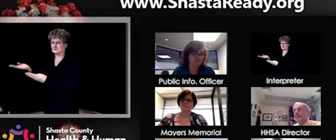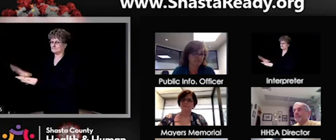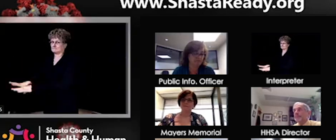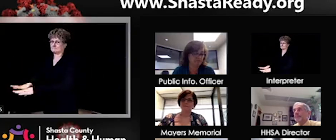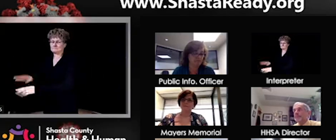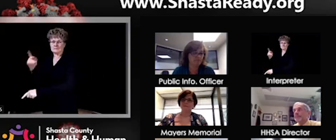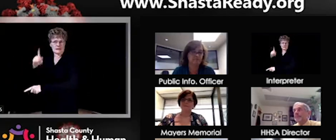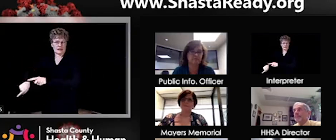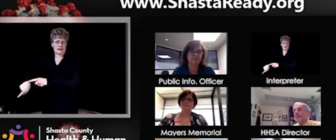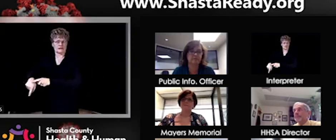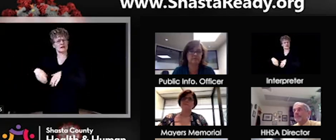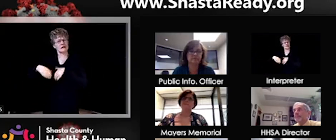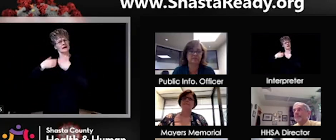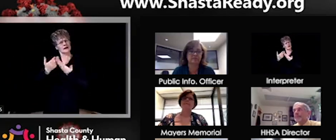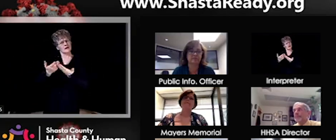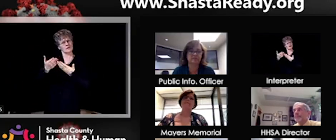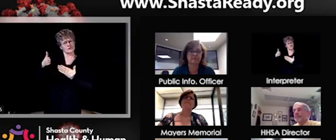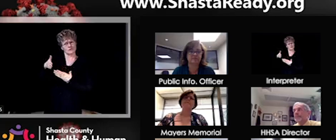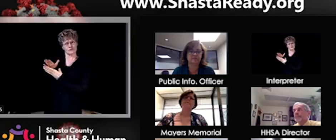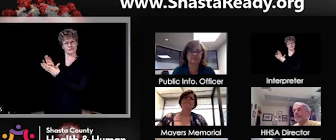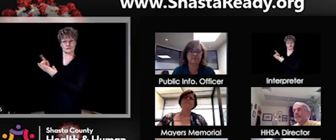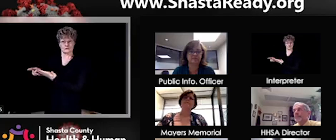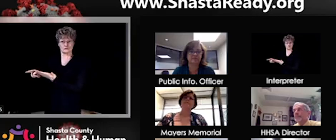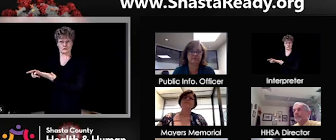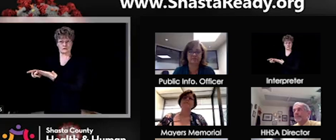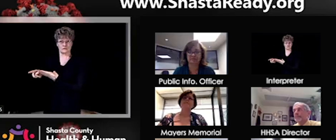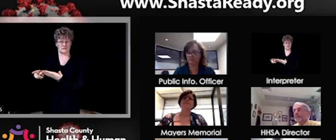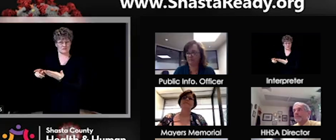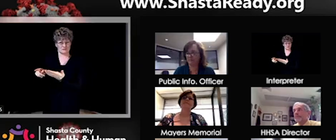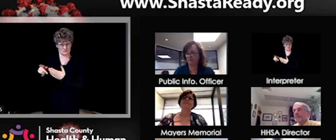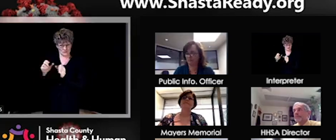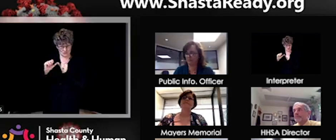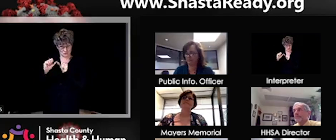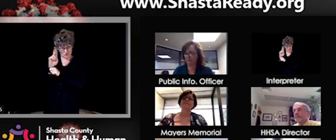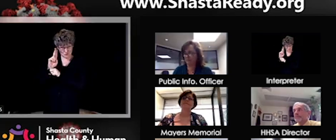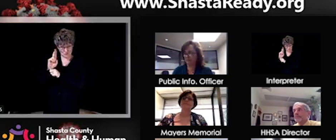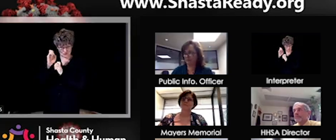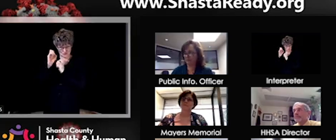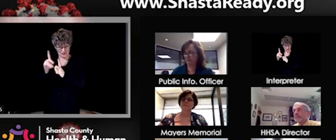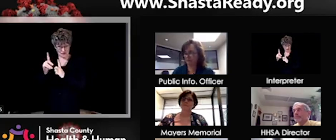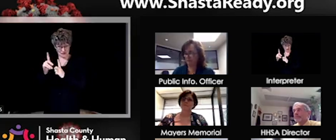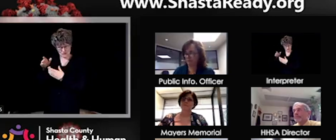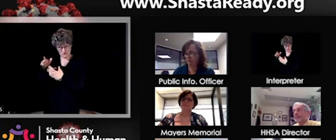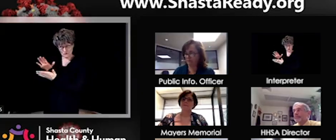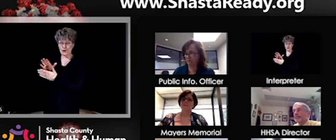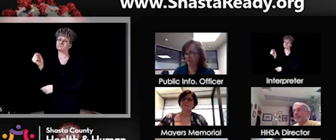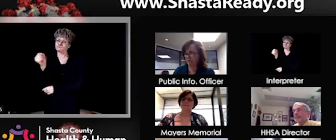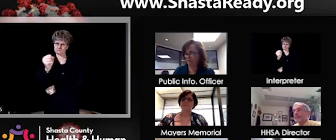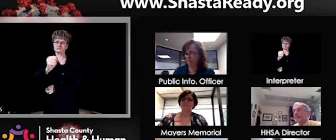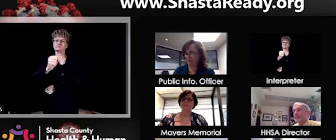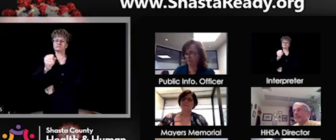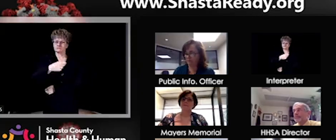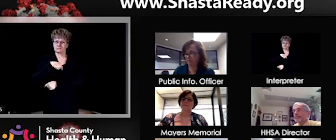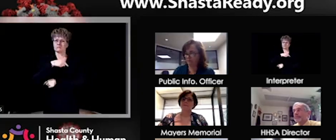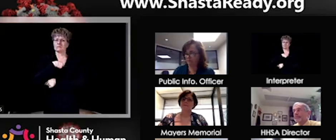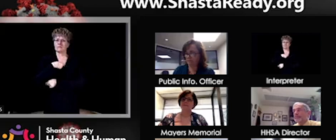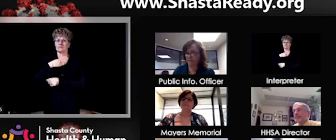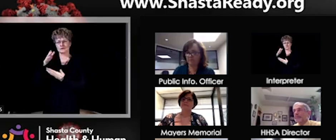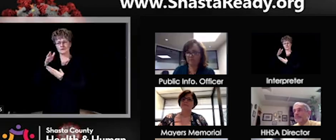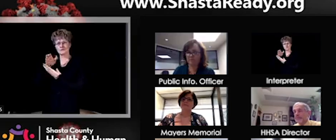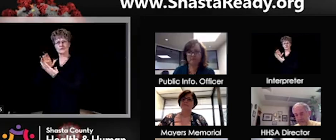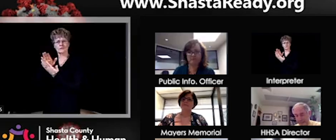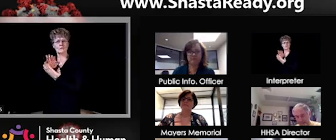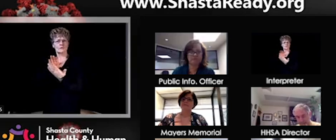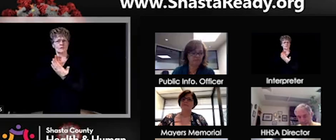Yes, and we've done, we've been very successful in working with our local businesses and taking that educational approach.